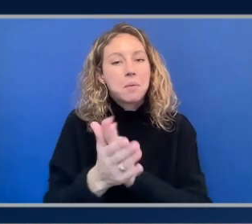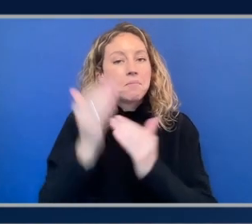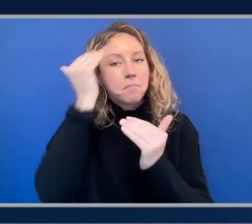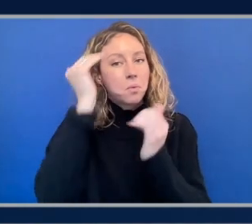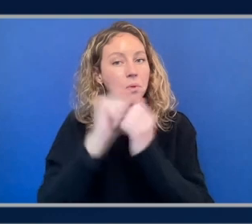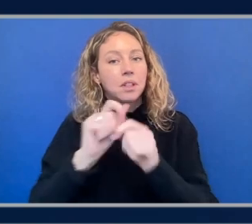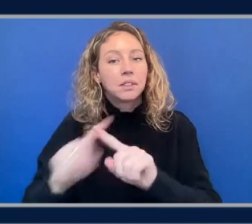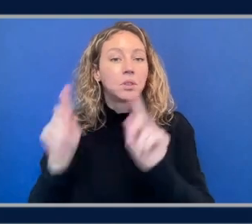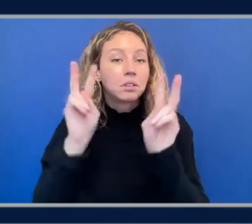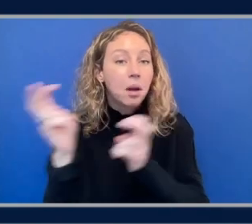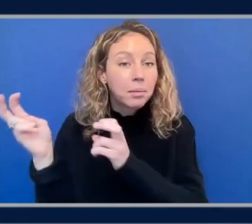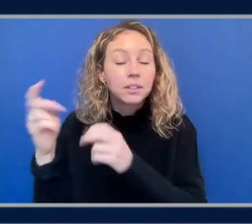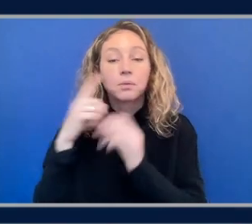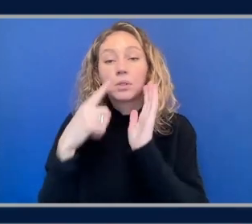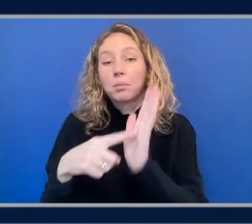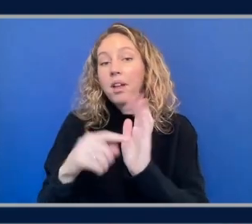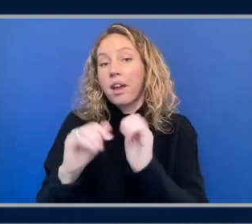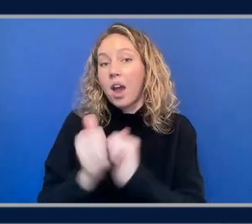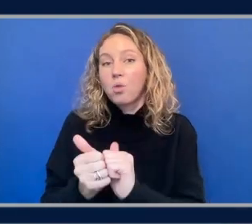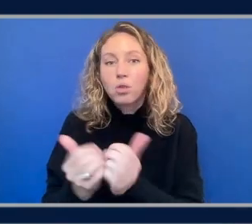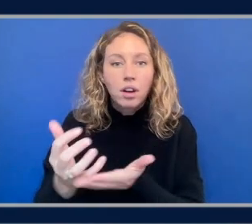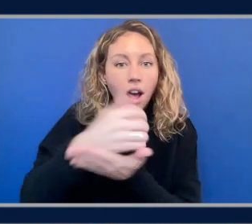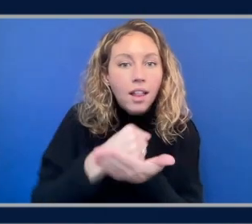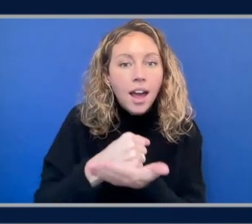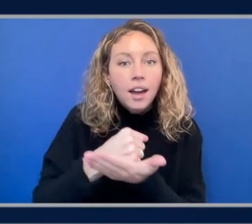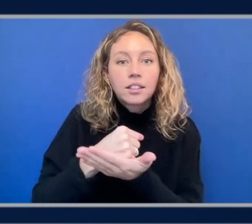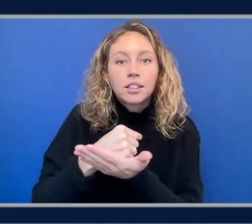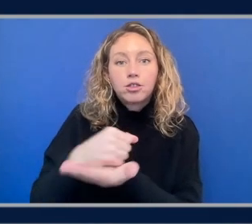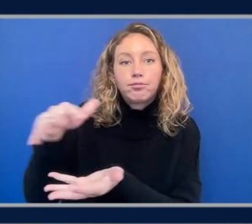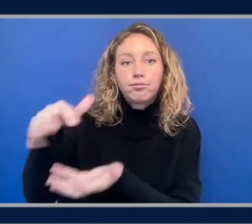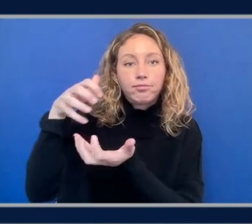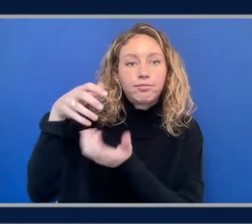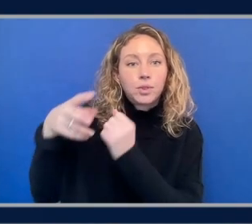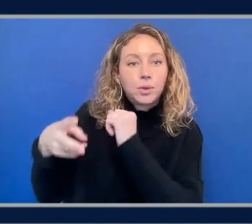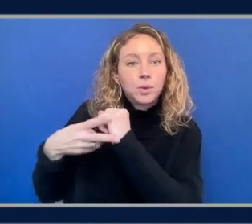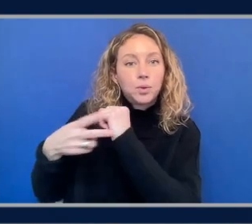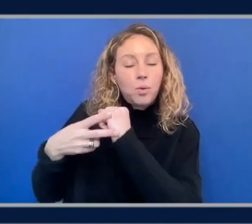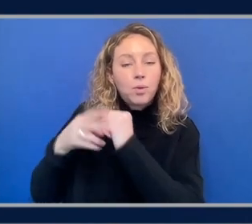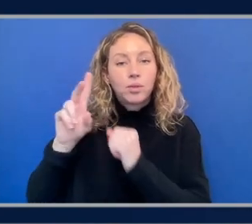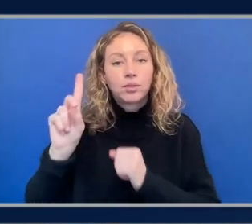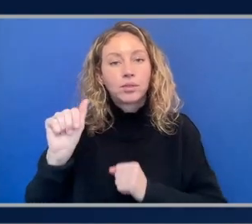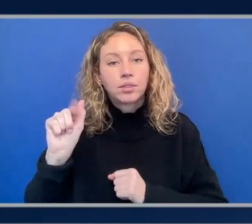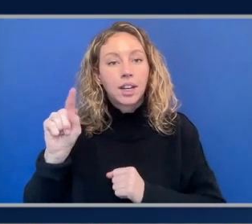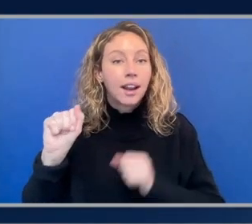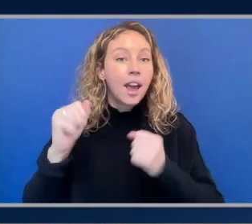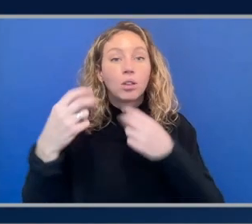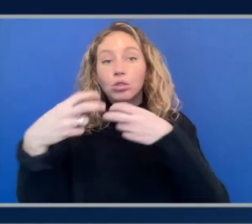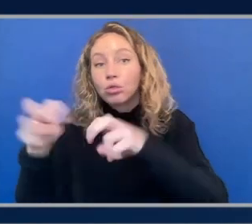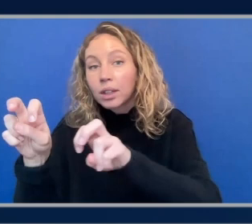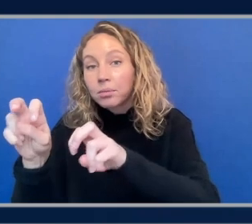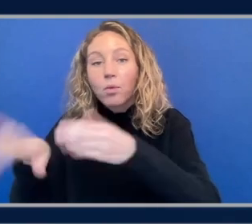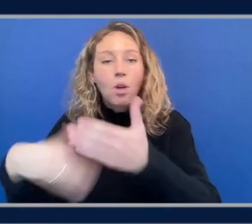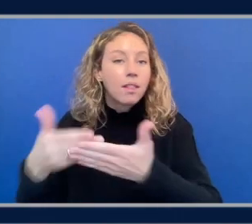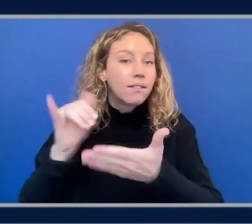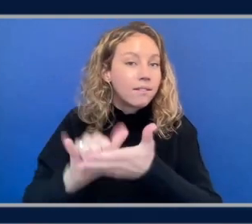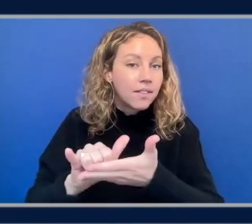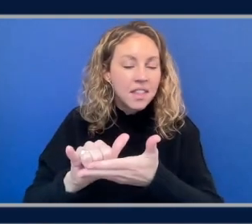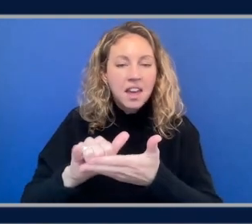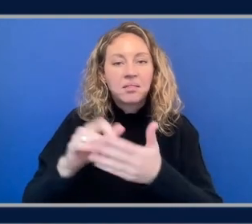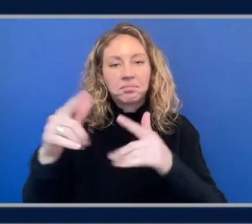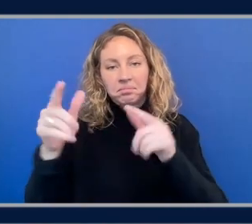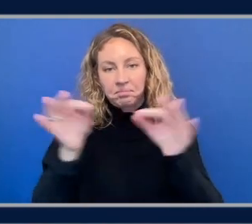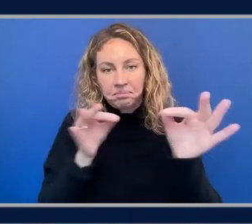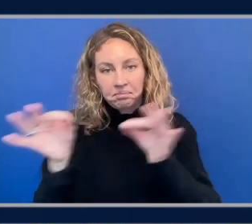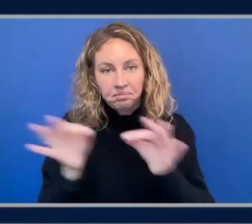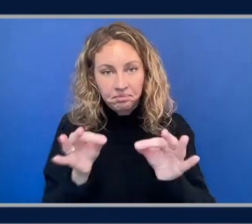like how to collect ingest and store data as an example, how to transform the data and so on and so forth. And